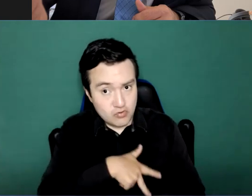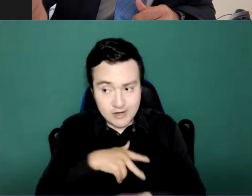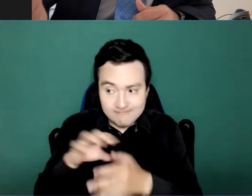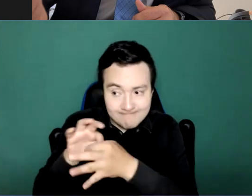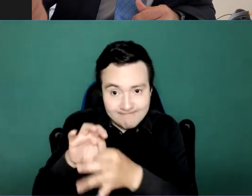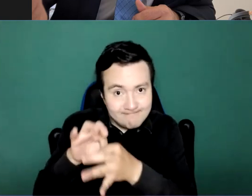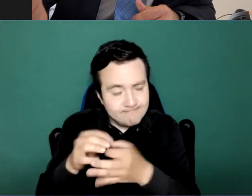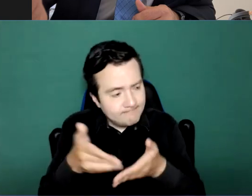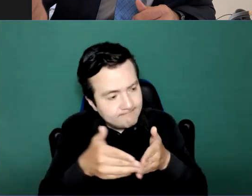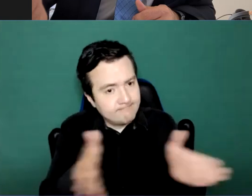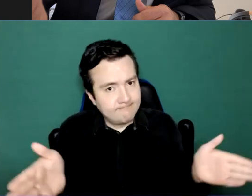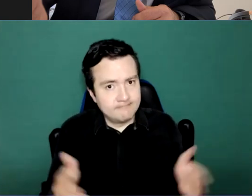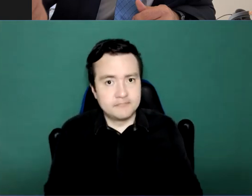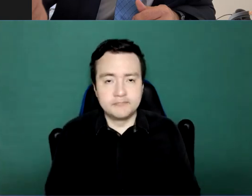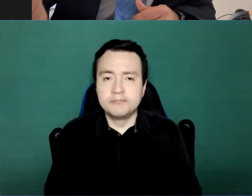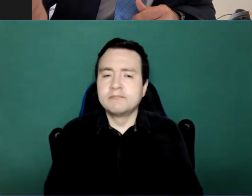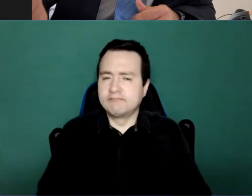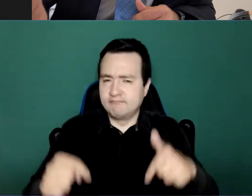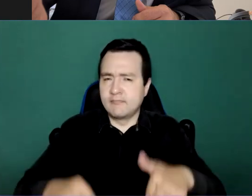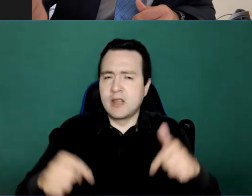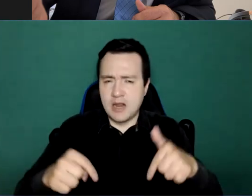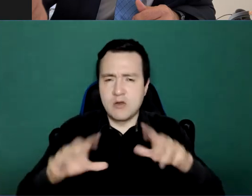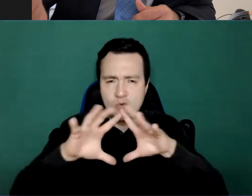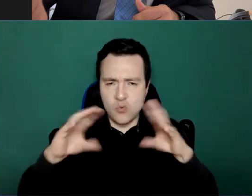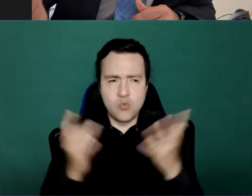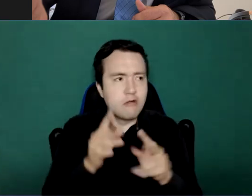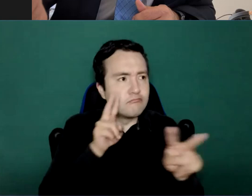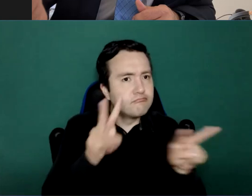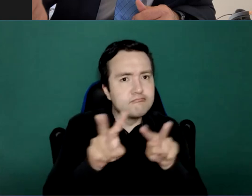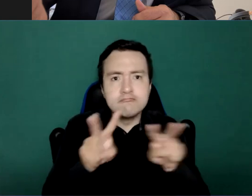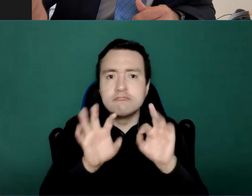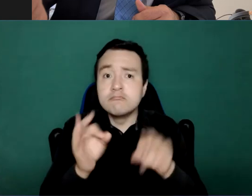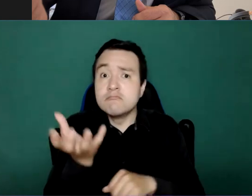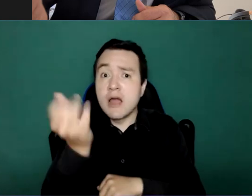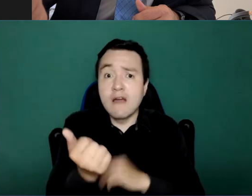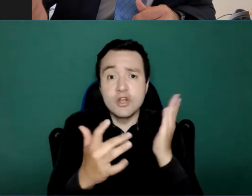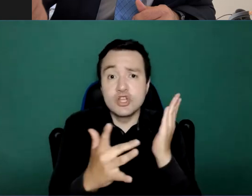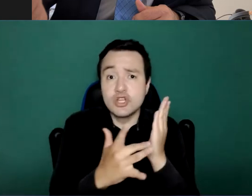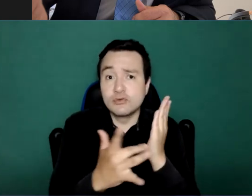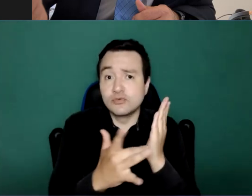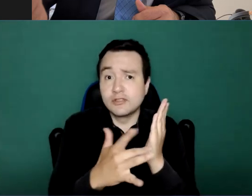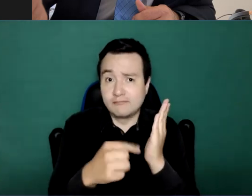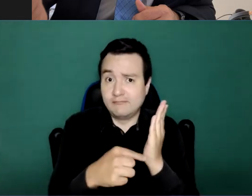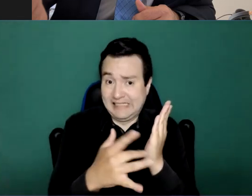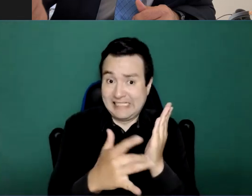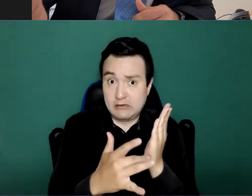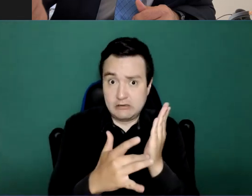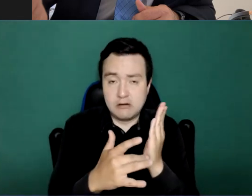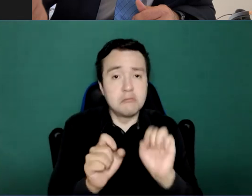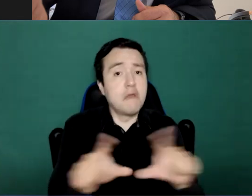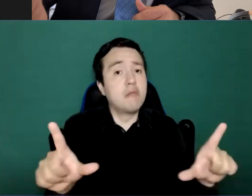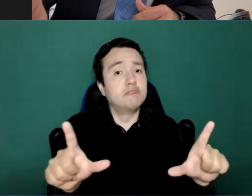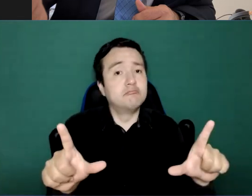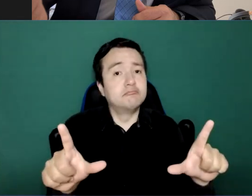remote mental health and psychosocial support interventions through telehealth. The pandemic has brought mental health into focus,